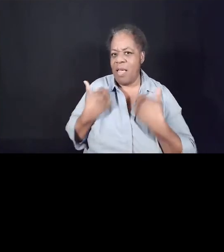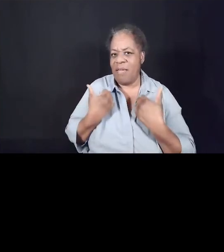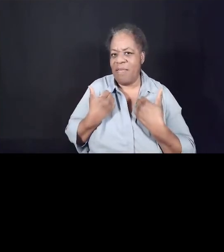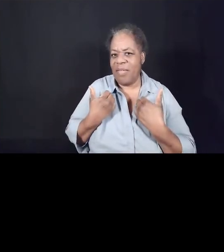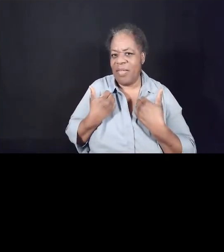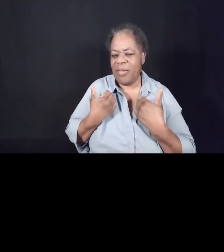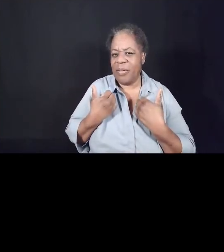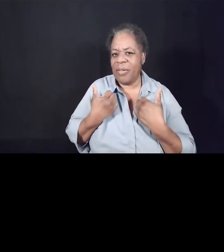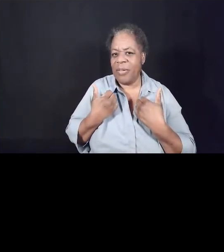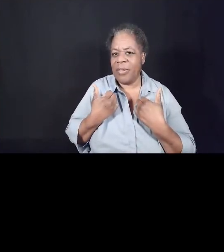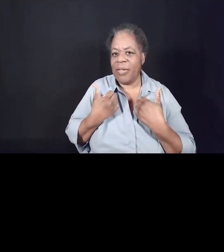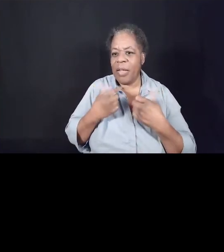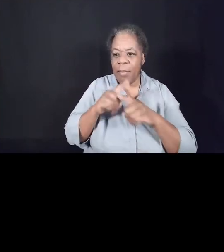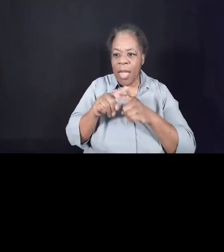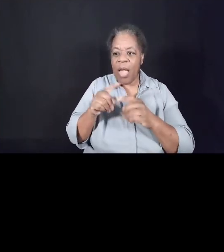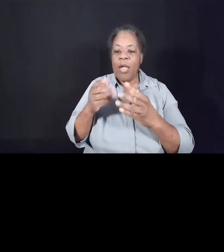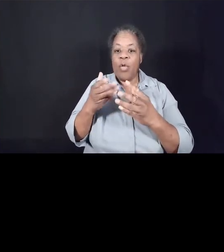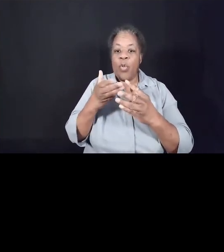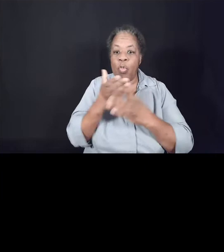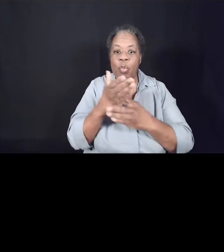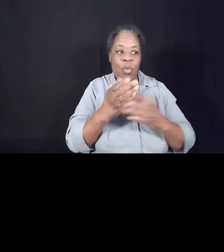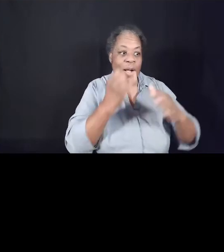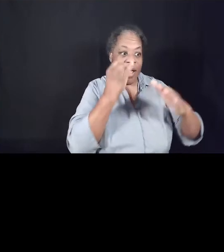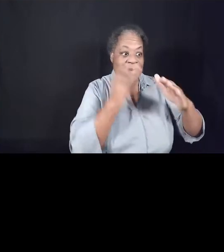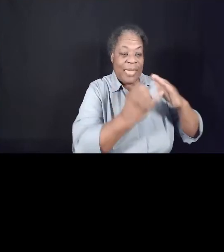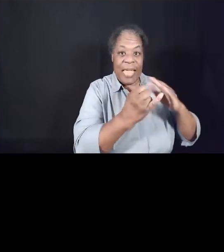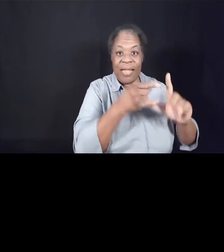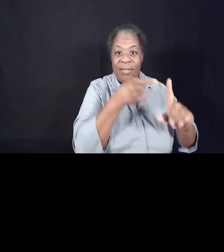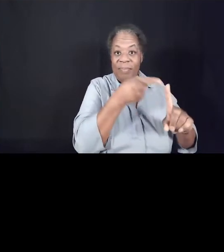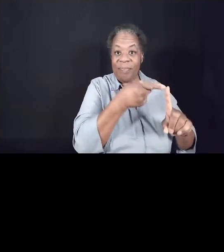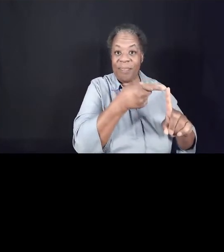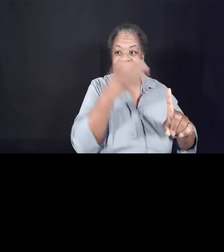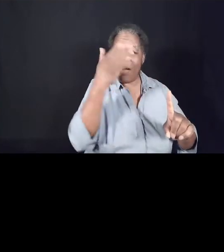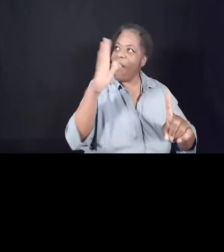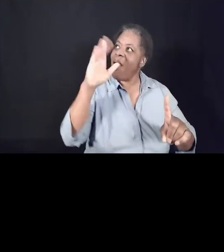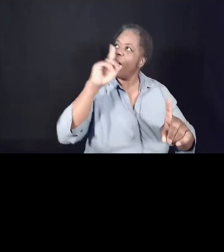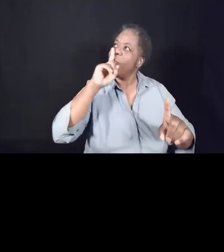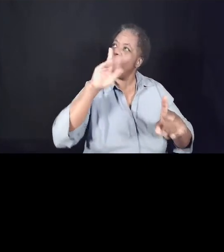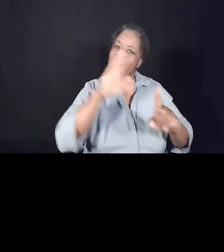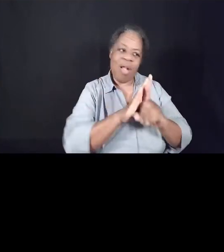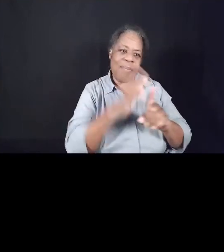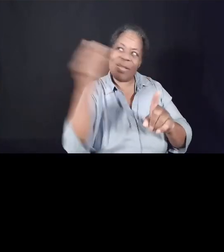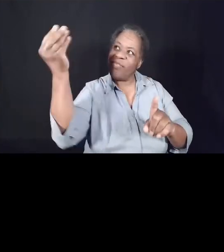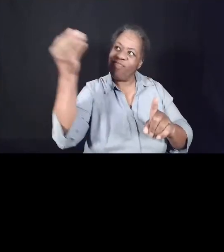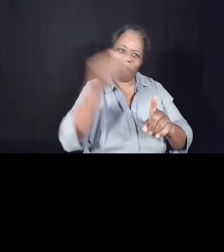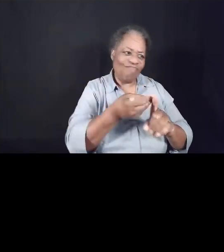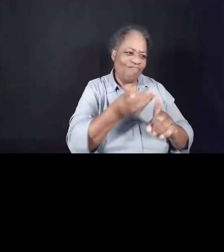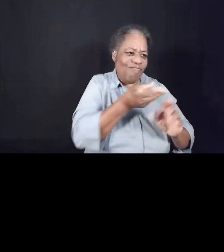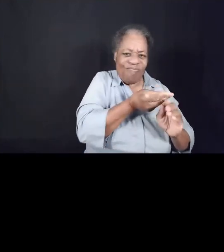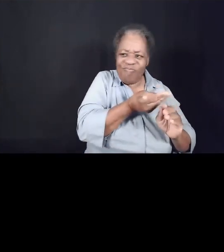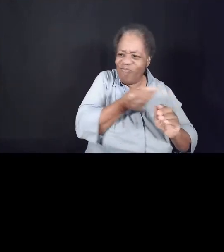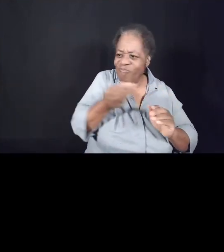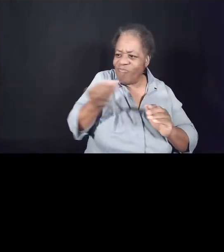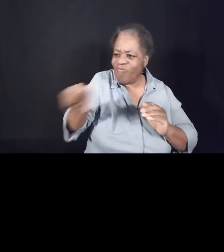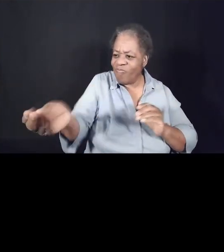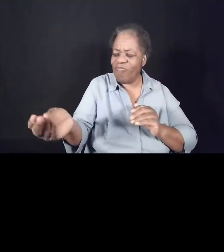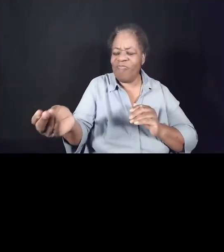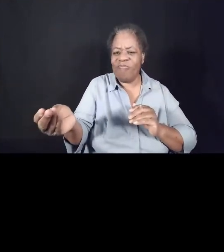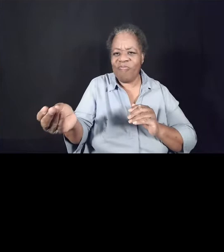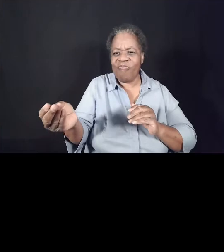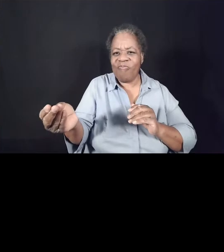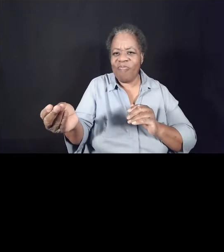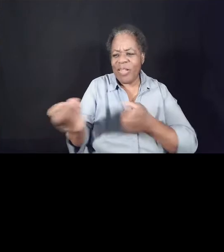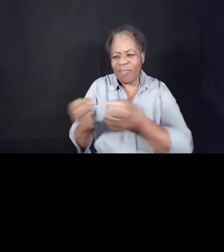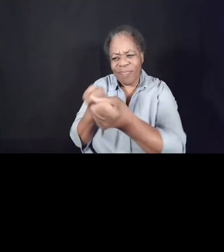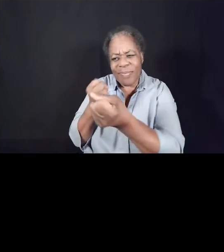But through the prophet Isaiah, God made promises to those people. Promises that would sustain